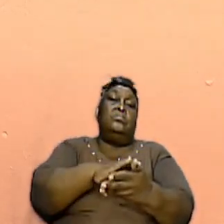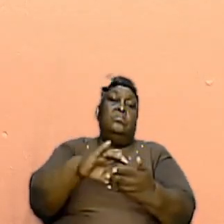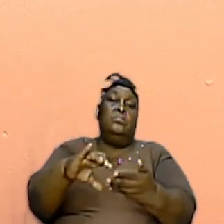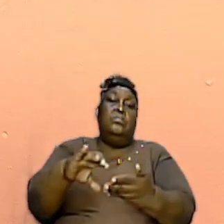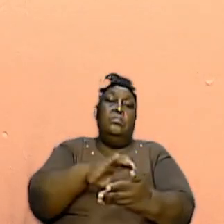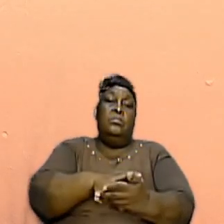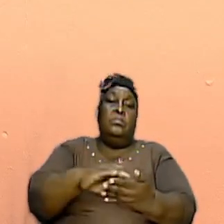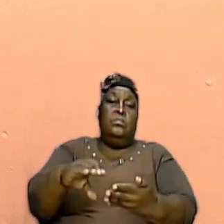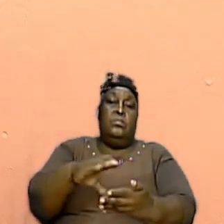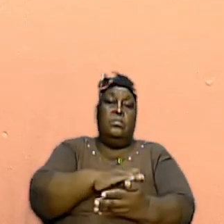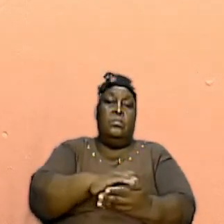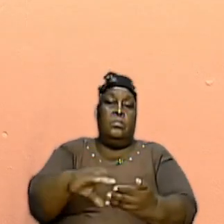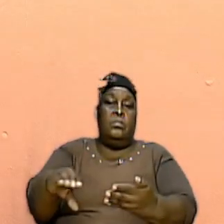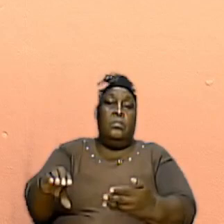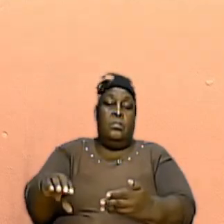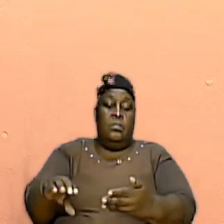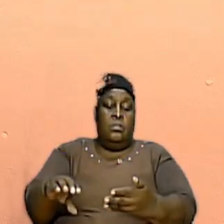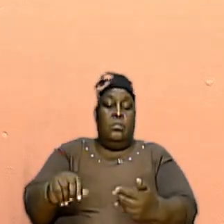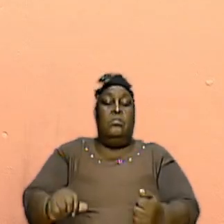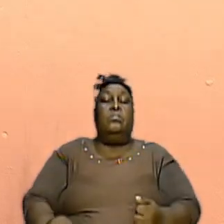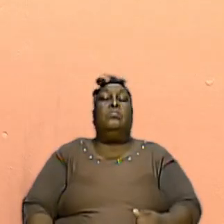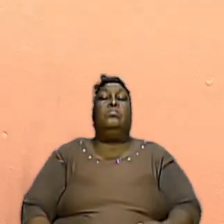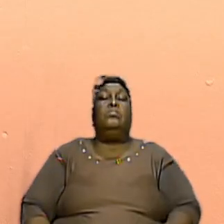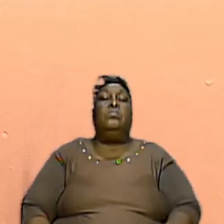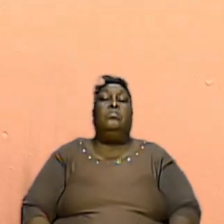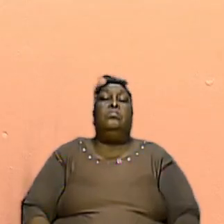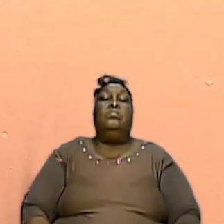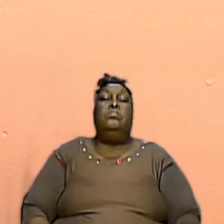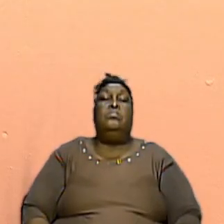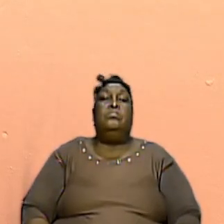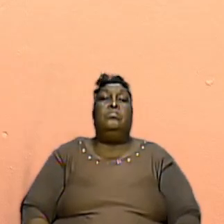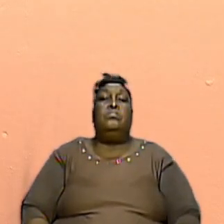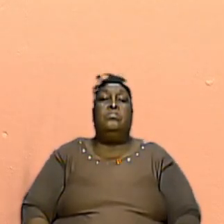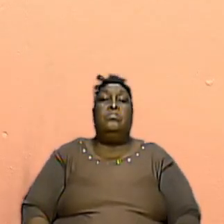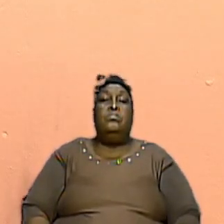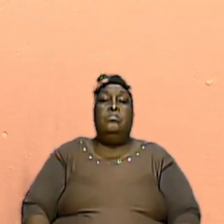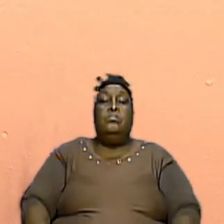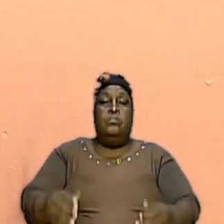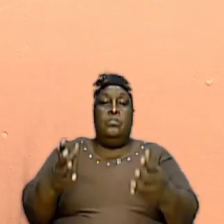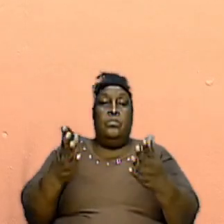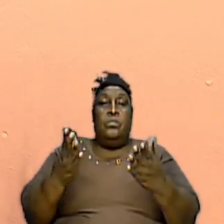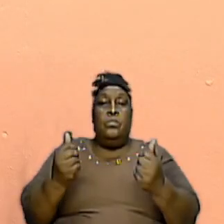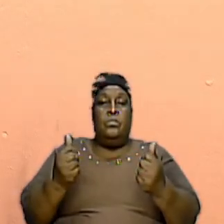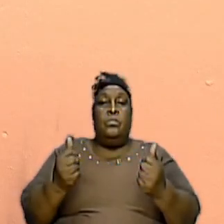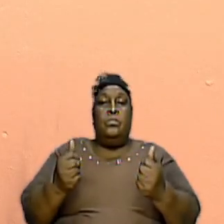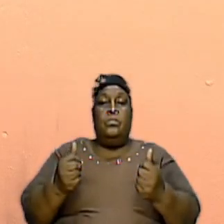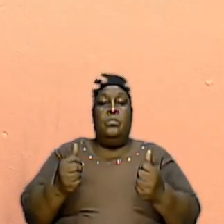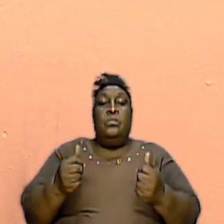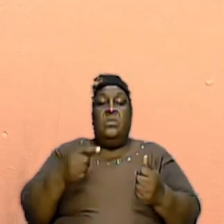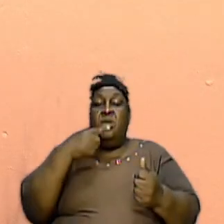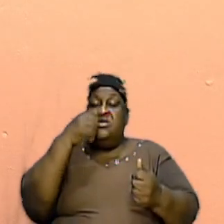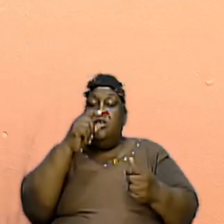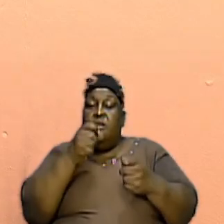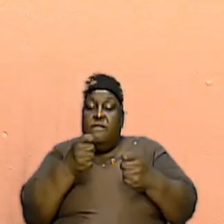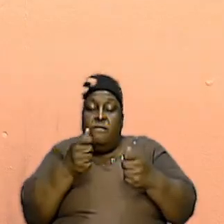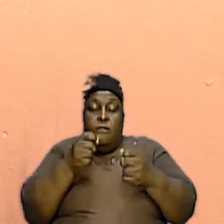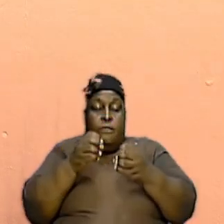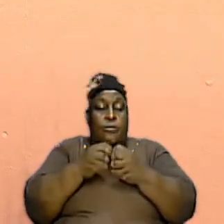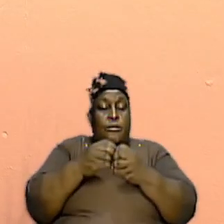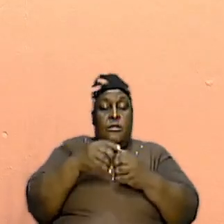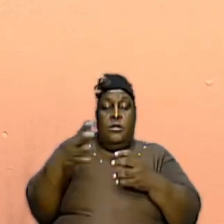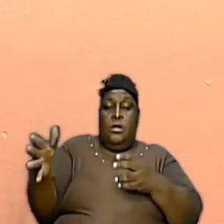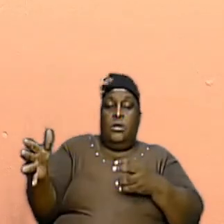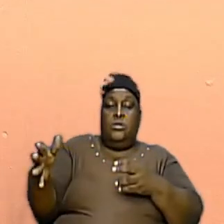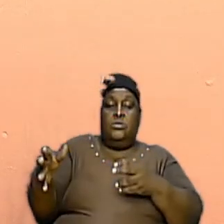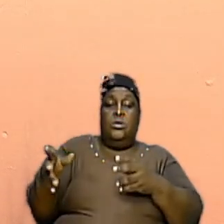I want to reinforce the point that I just made and then I want to say a few more things and then go